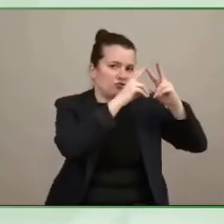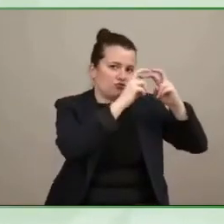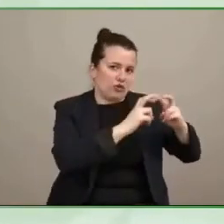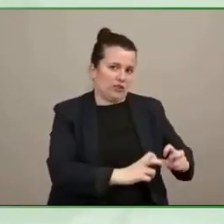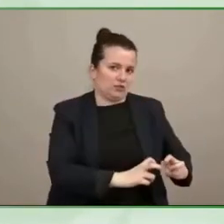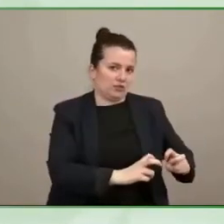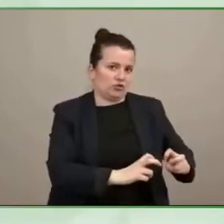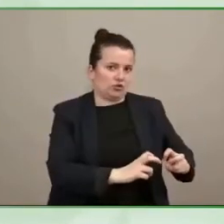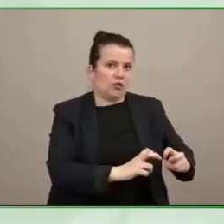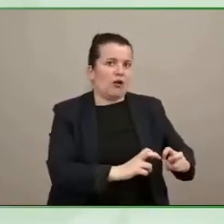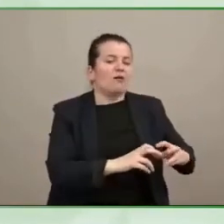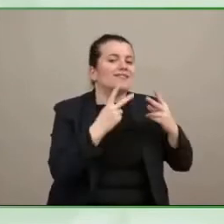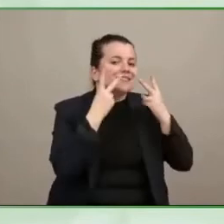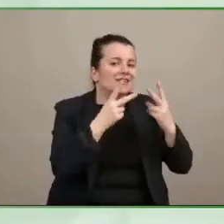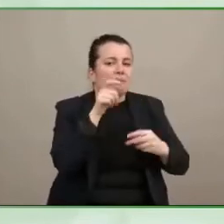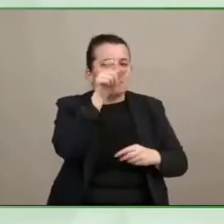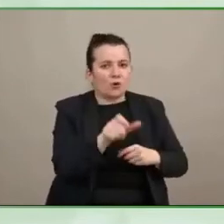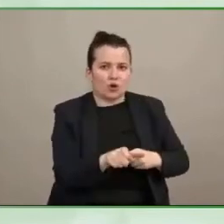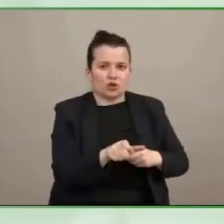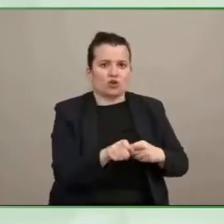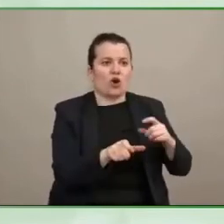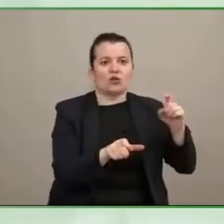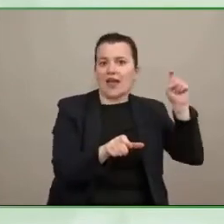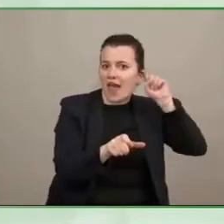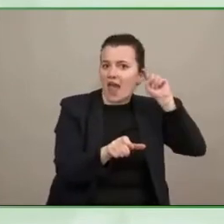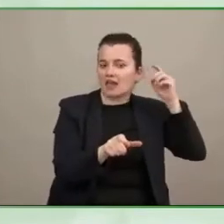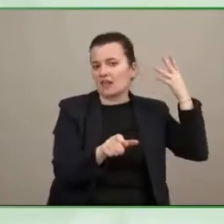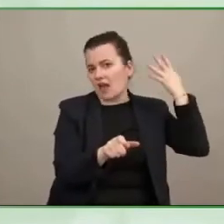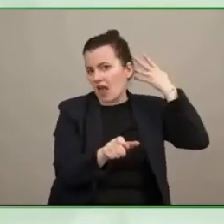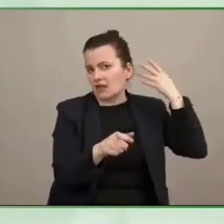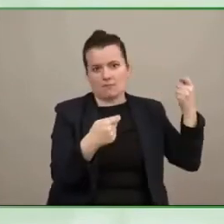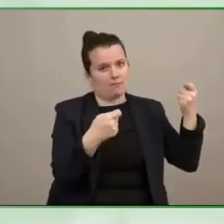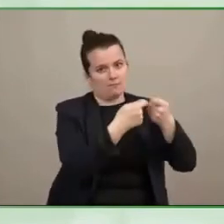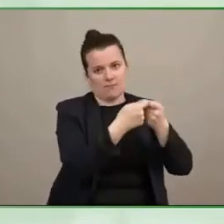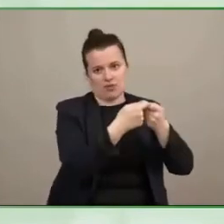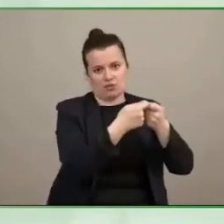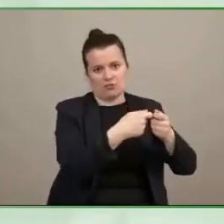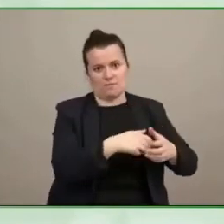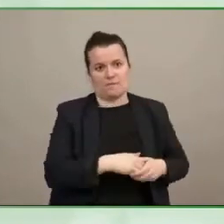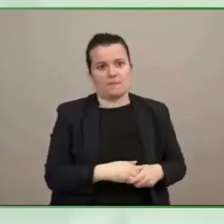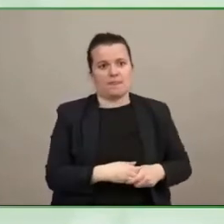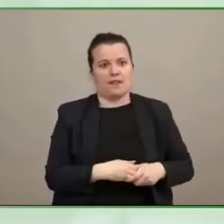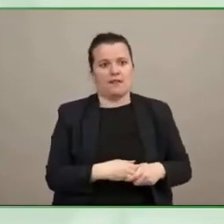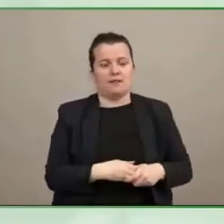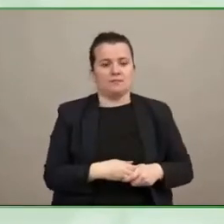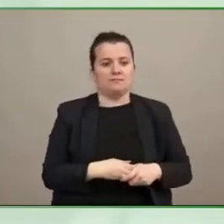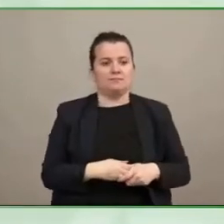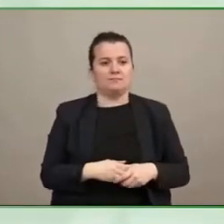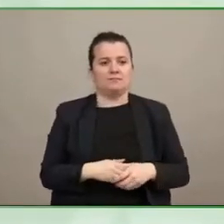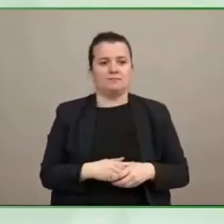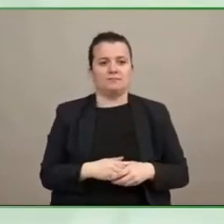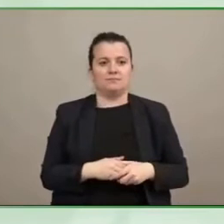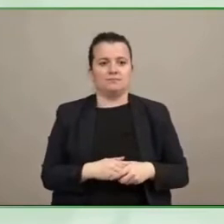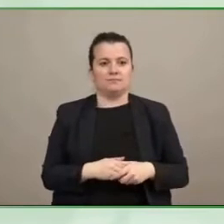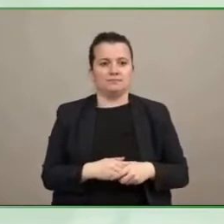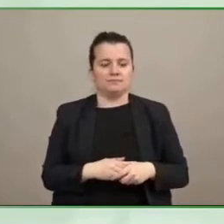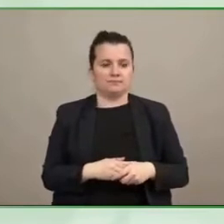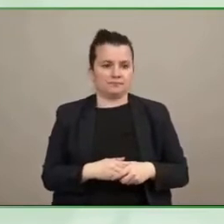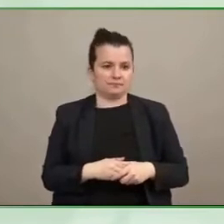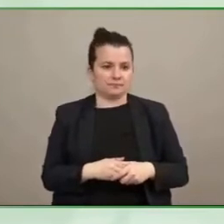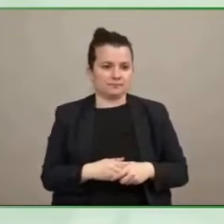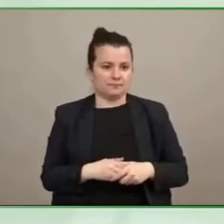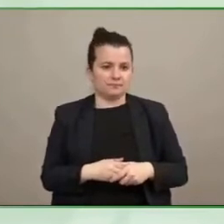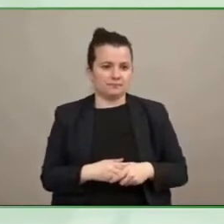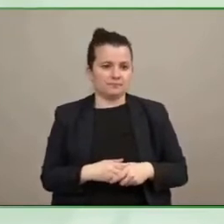of insurance issues between the two different countries and how um hearing aids are covered and i think